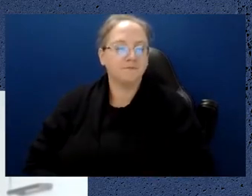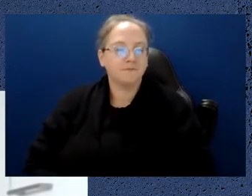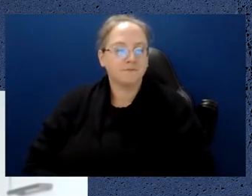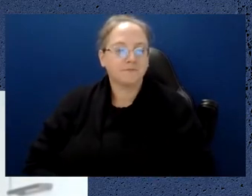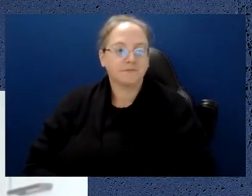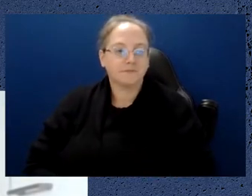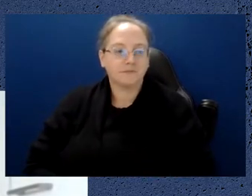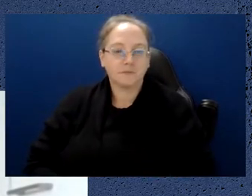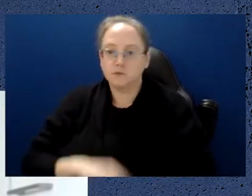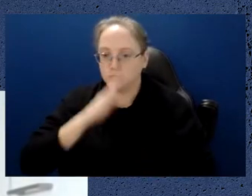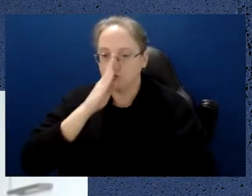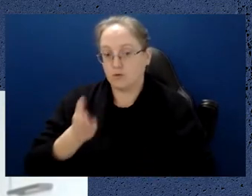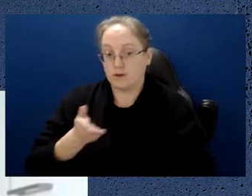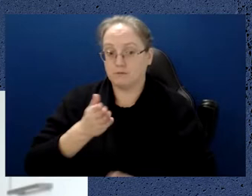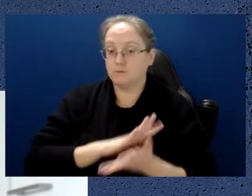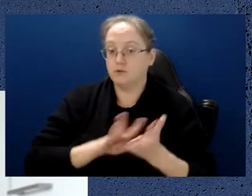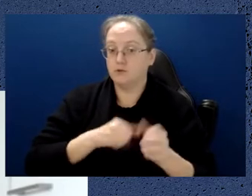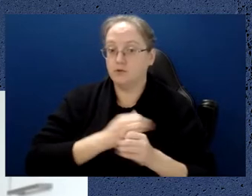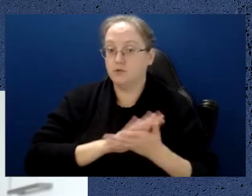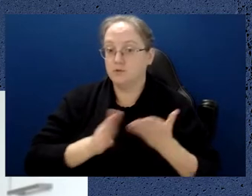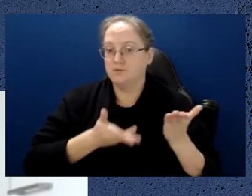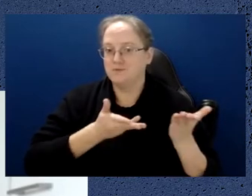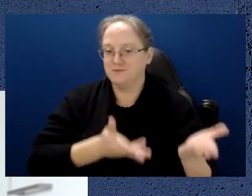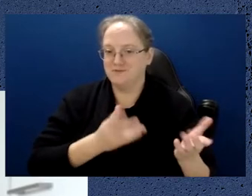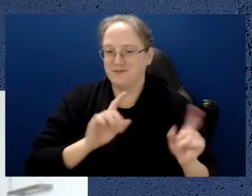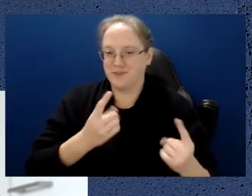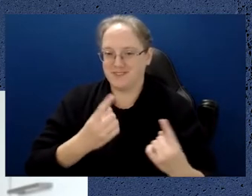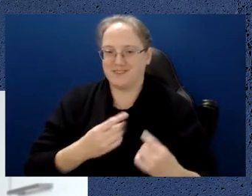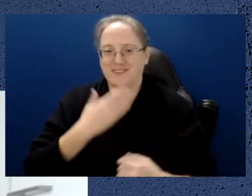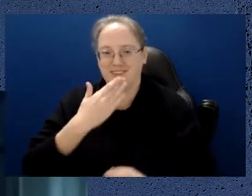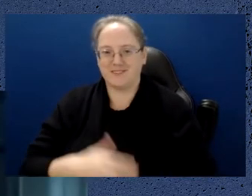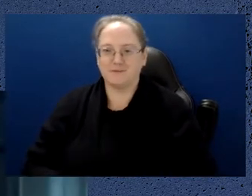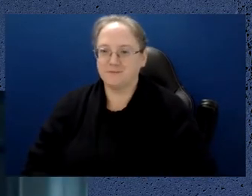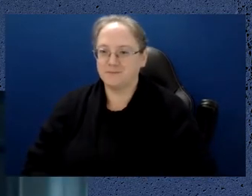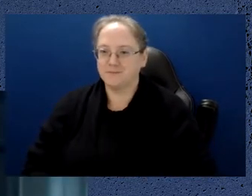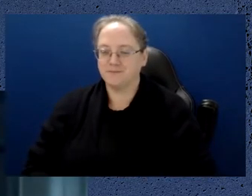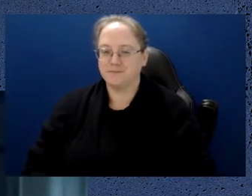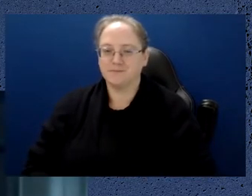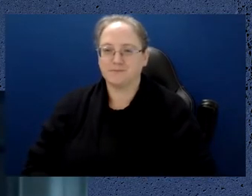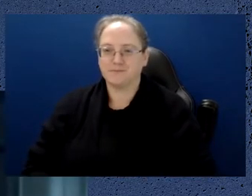So let's go straight to Hugh to open the batting today. Thanks, Hugh.